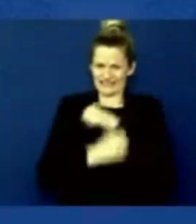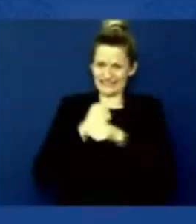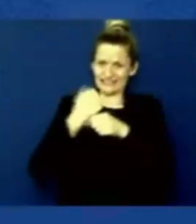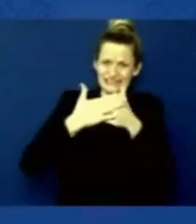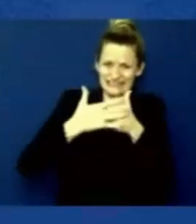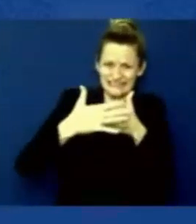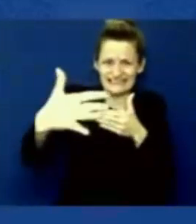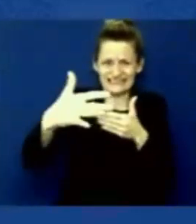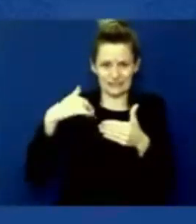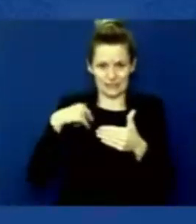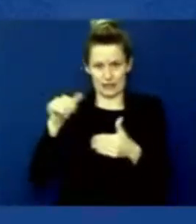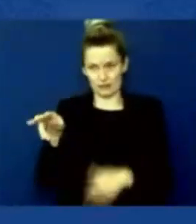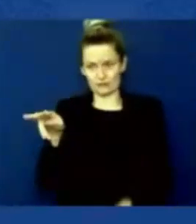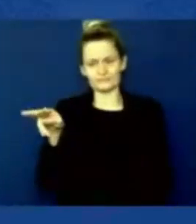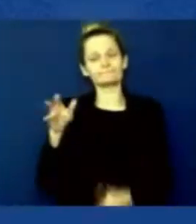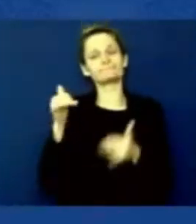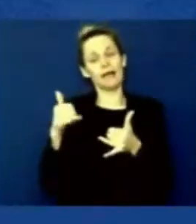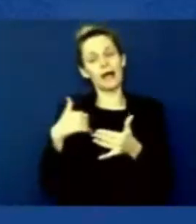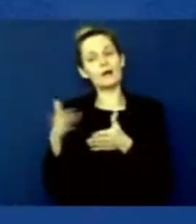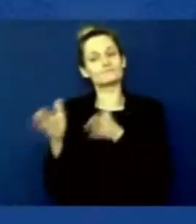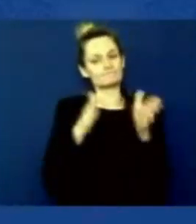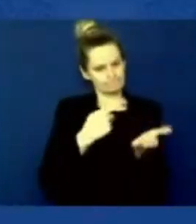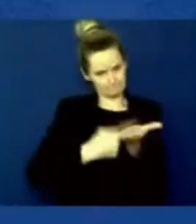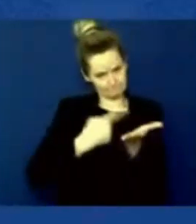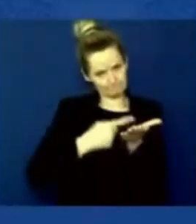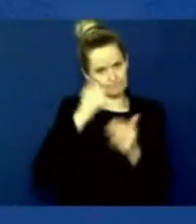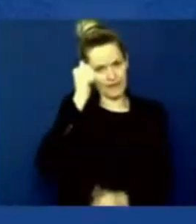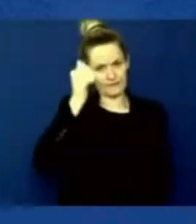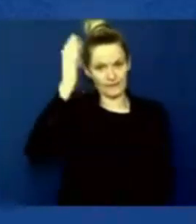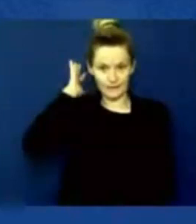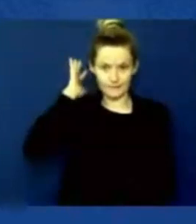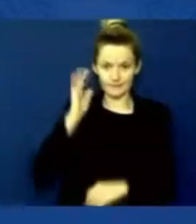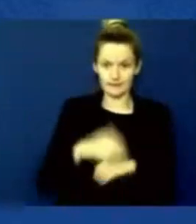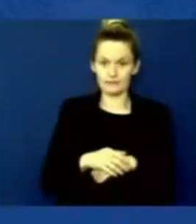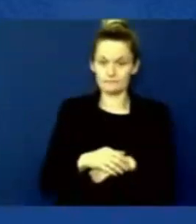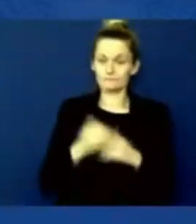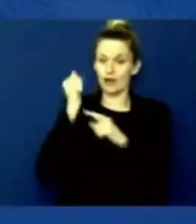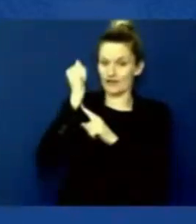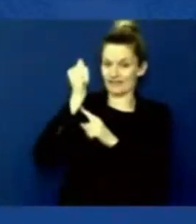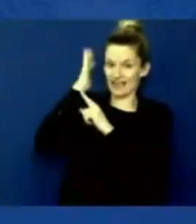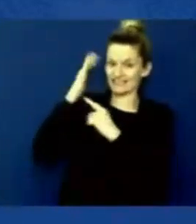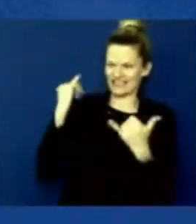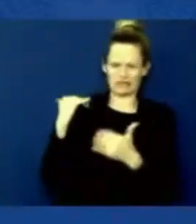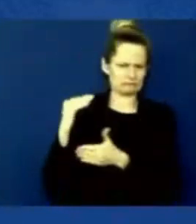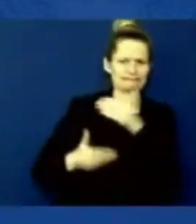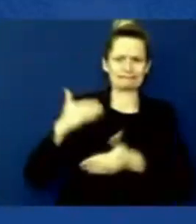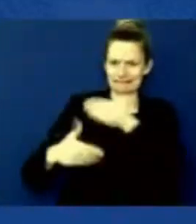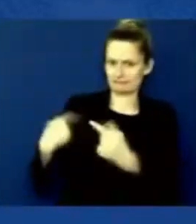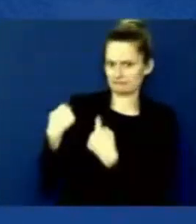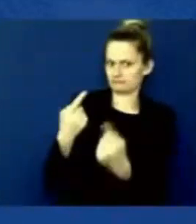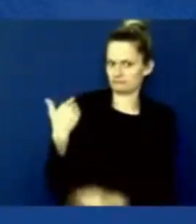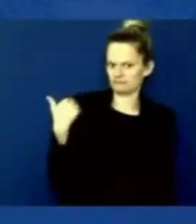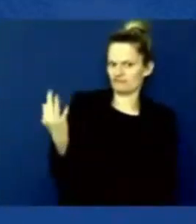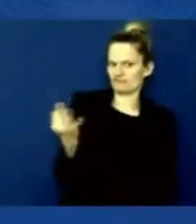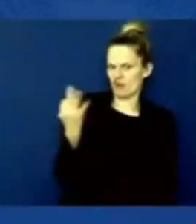continue to make progress since I spoke to you on Friday. We have moved thousands of people each day via U.S.